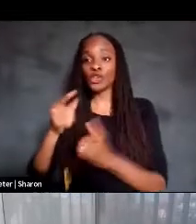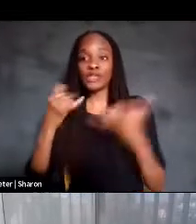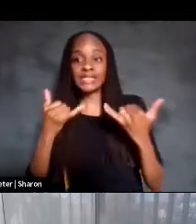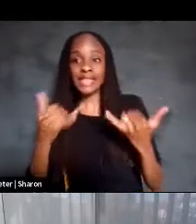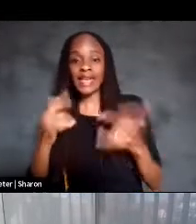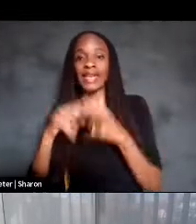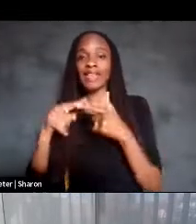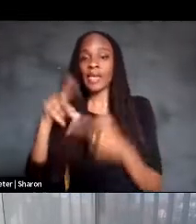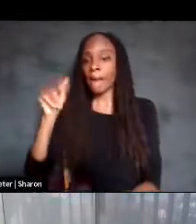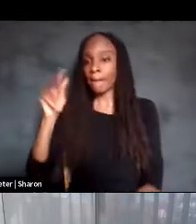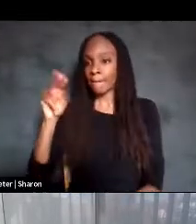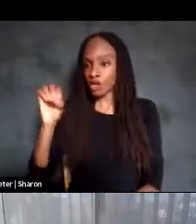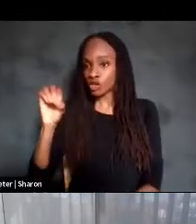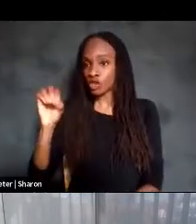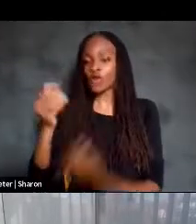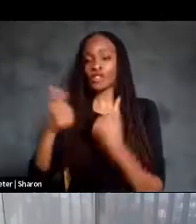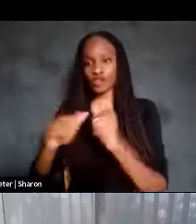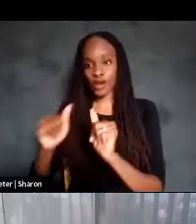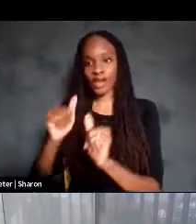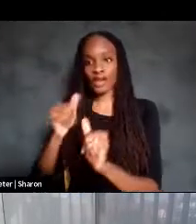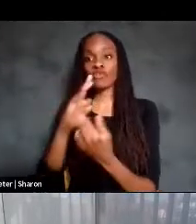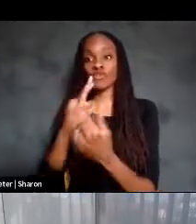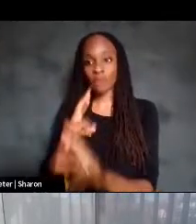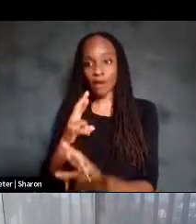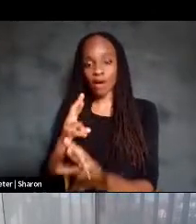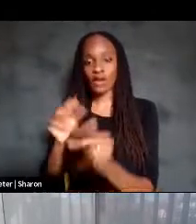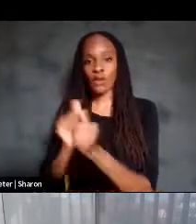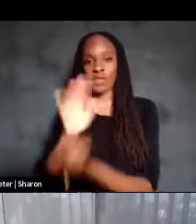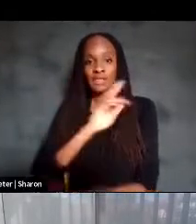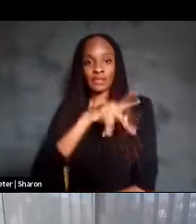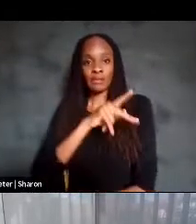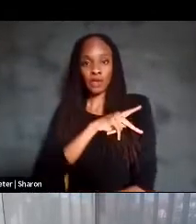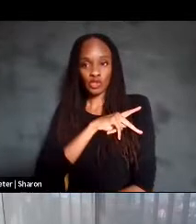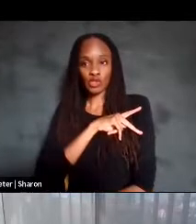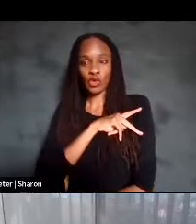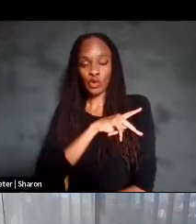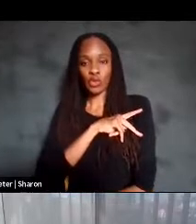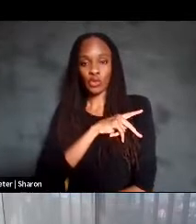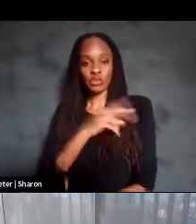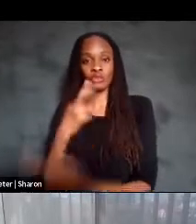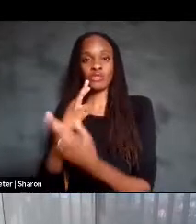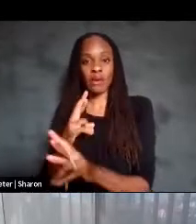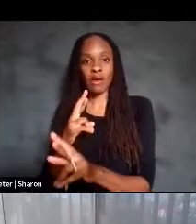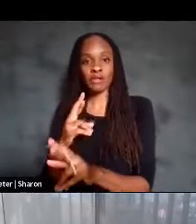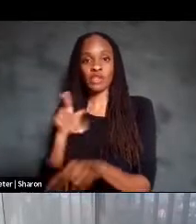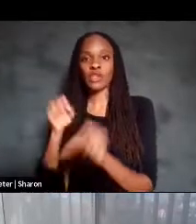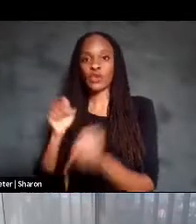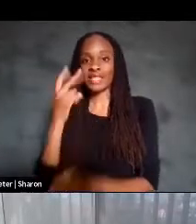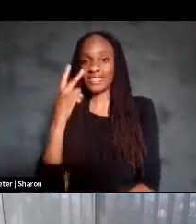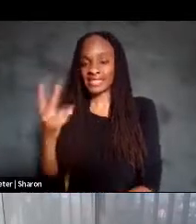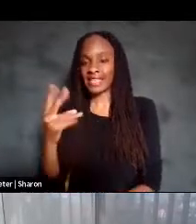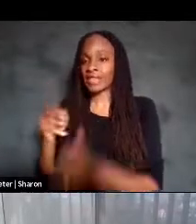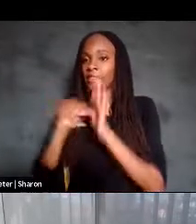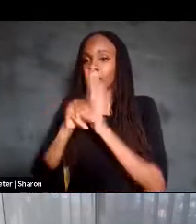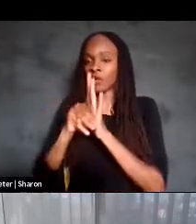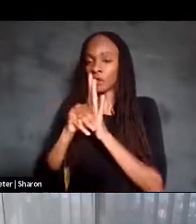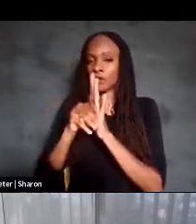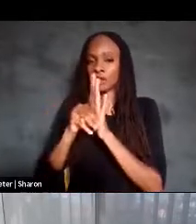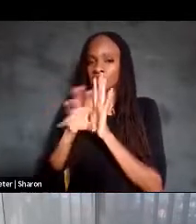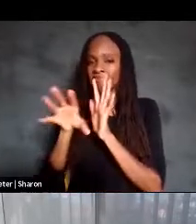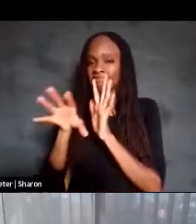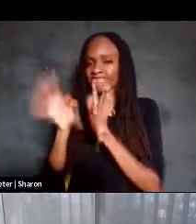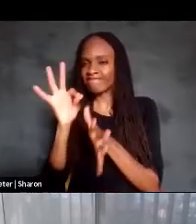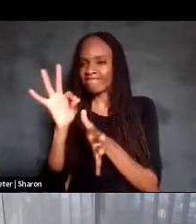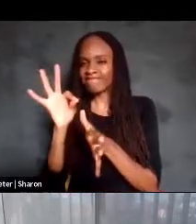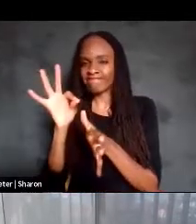is trying to respond with his personal response. And you can see that the model is detecting when he's attempting to